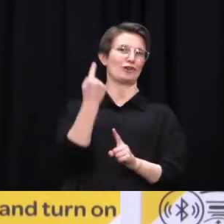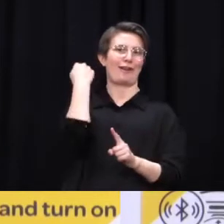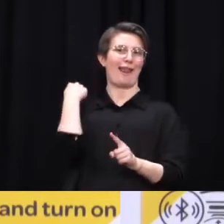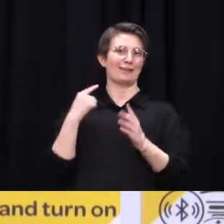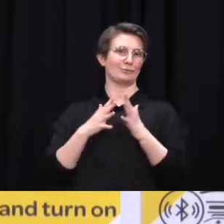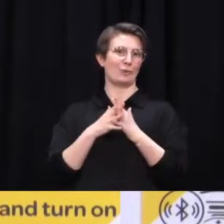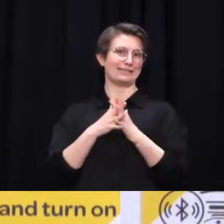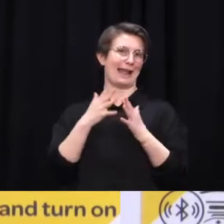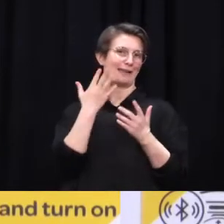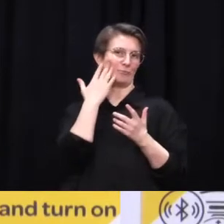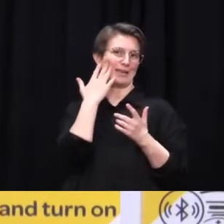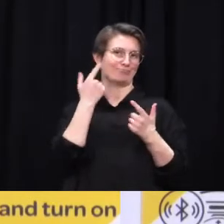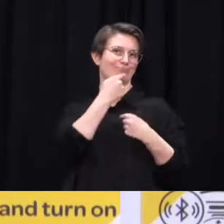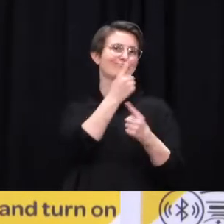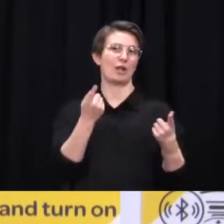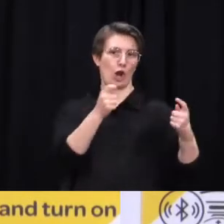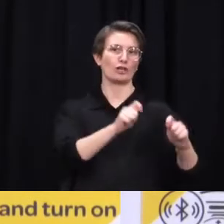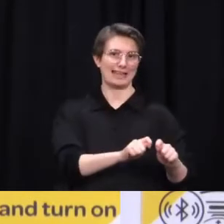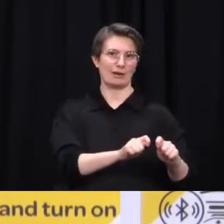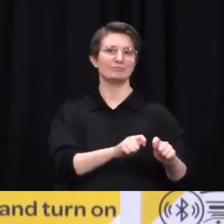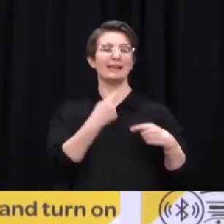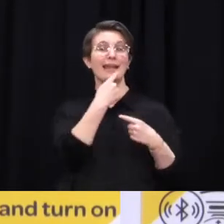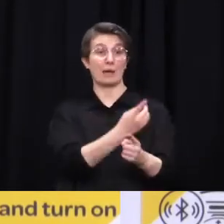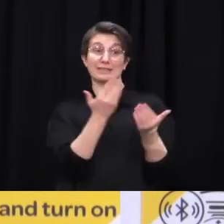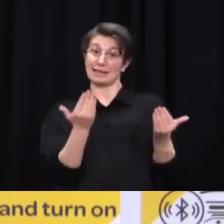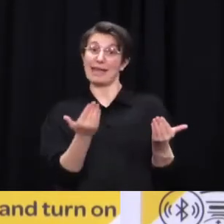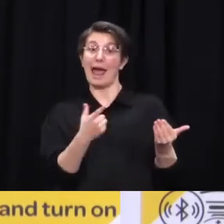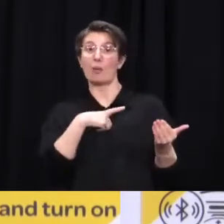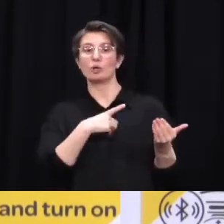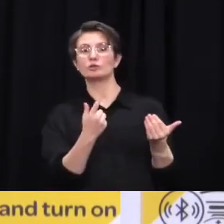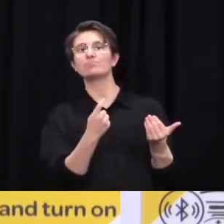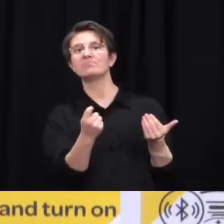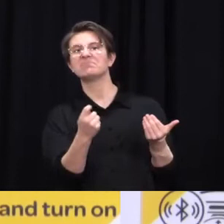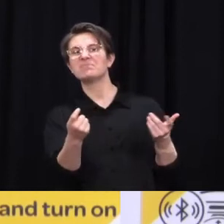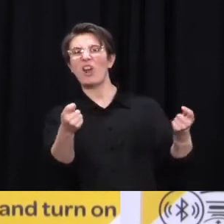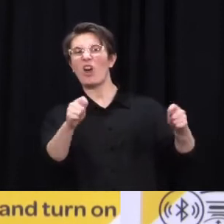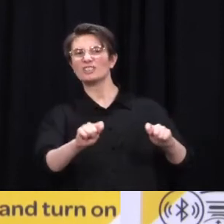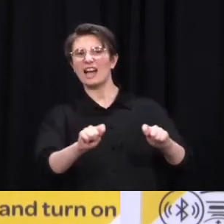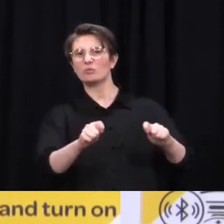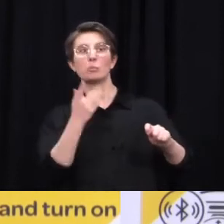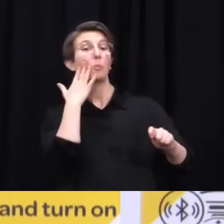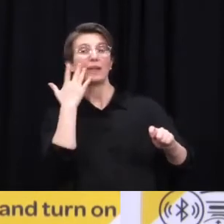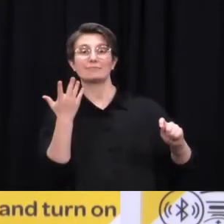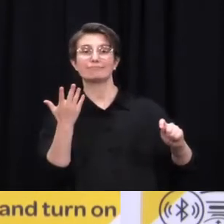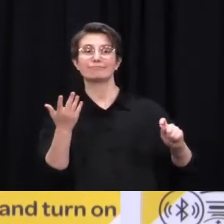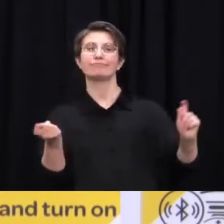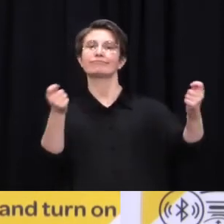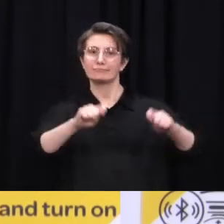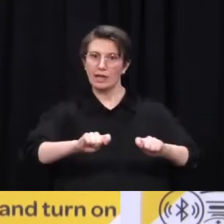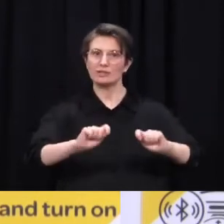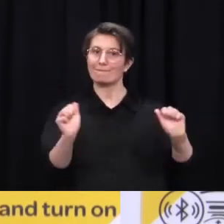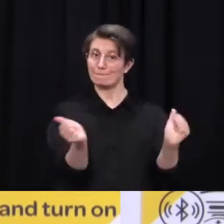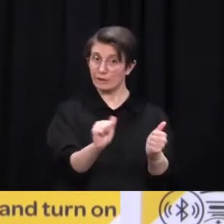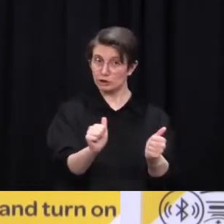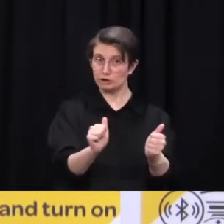is over, whenever that may be. So we got figures back from the Ministry of Health last night that 32%